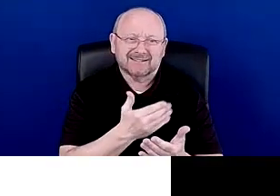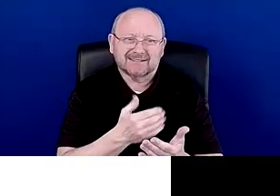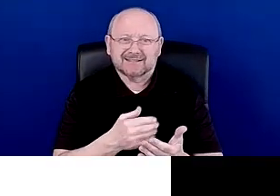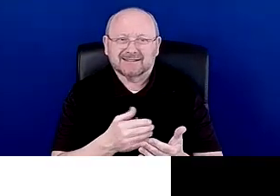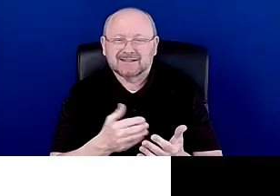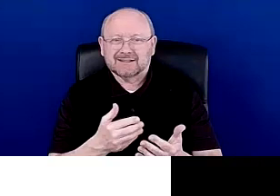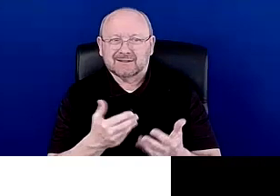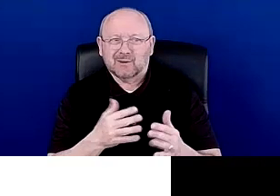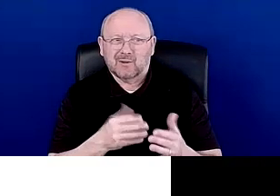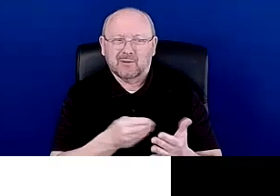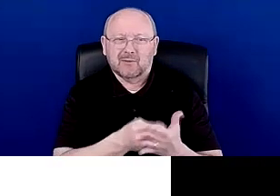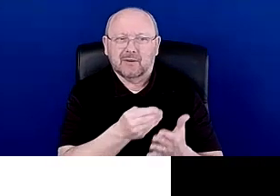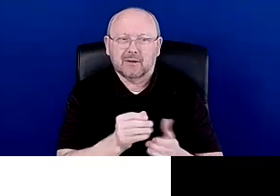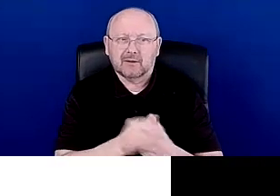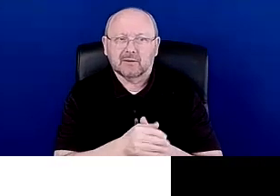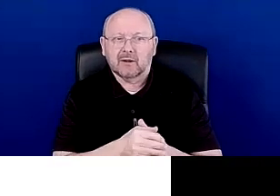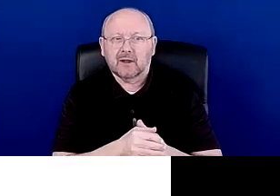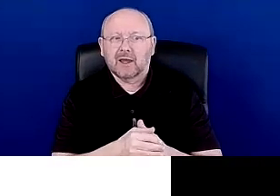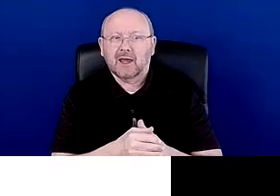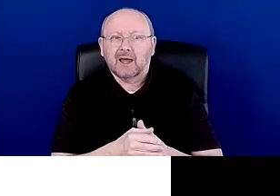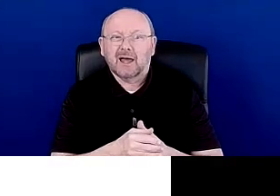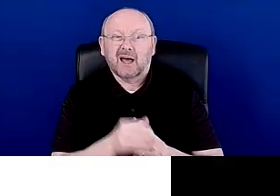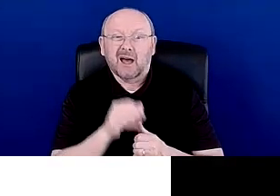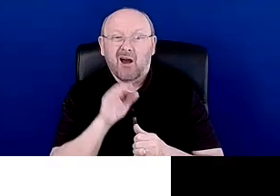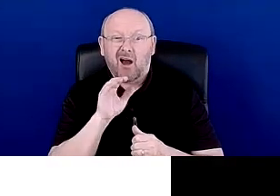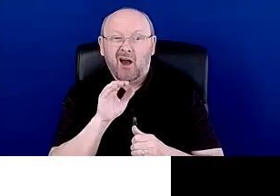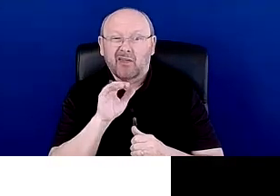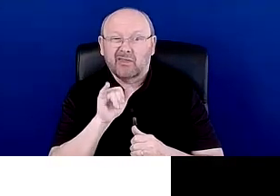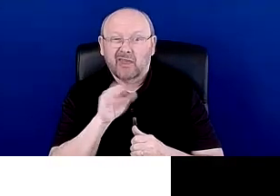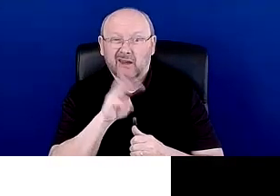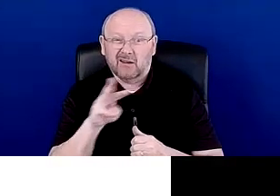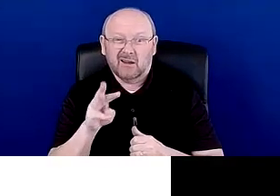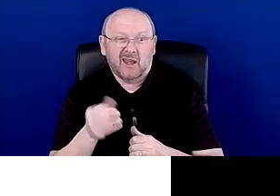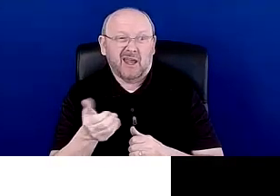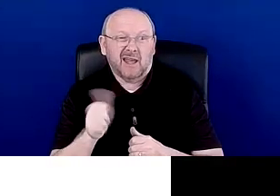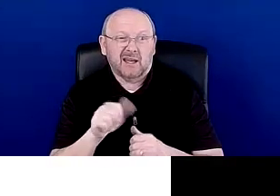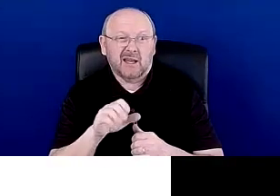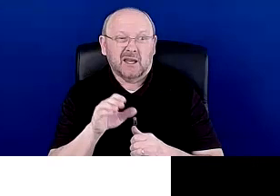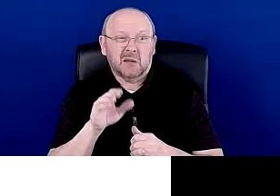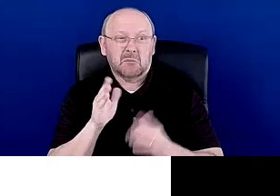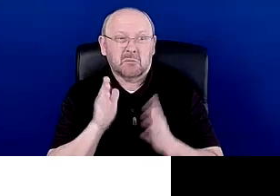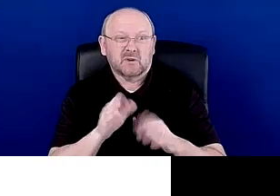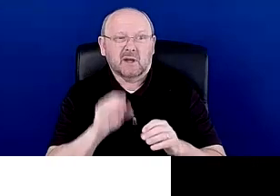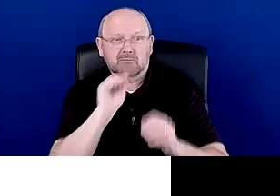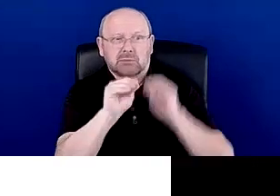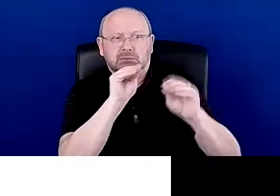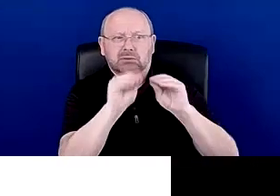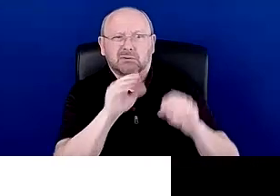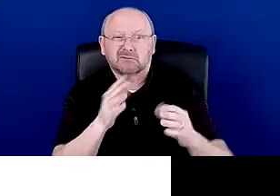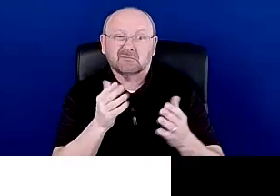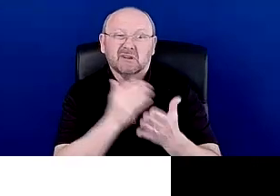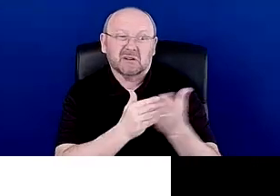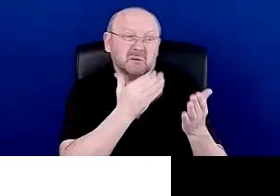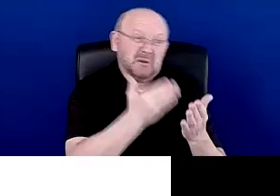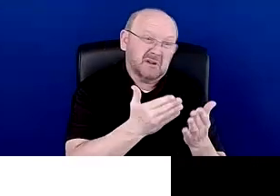Um, so just be aware. Anyone can put anything on Canvas Commons. Um, so just be aware of that, but there are also really good materials